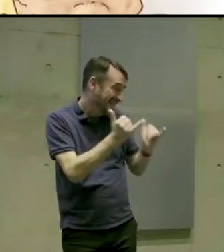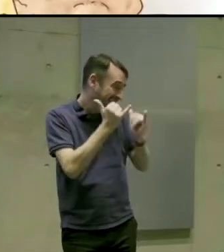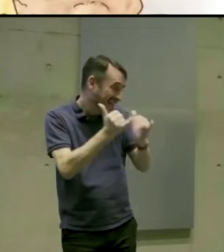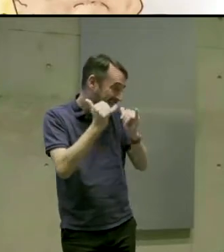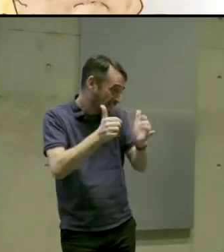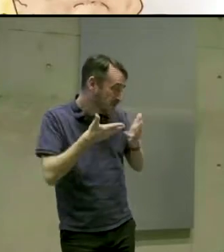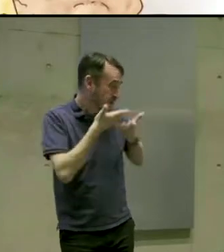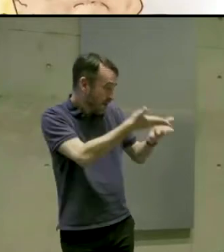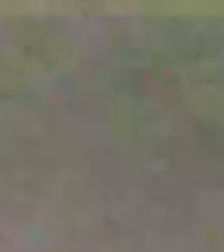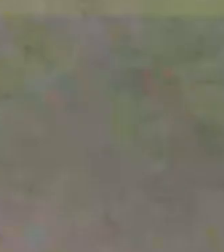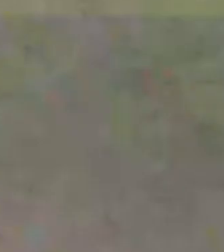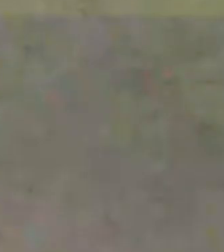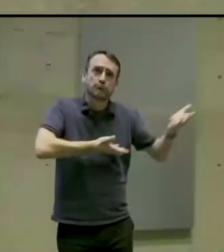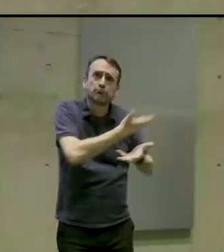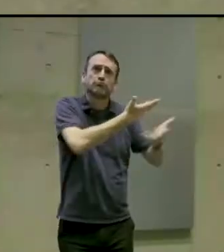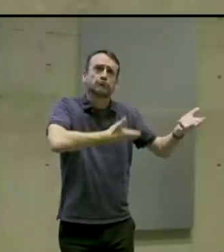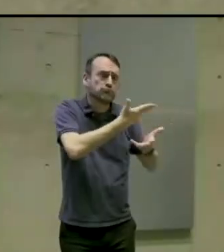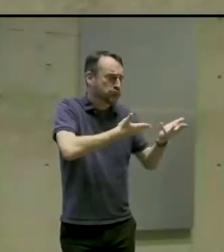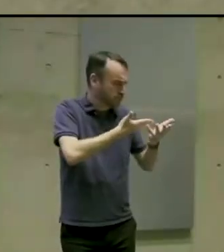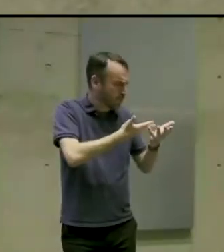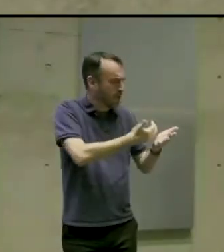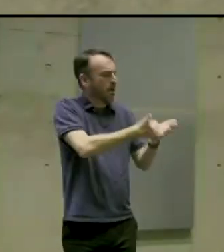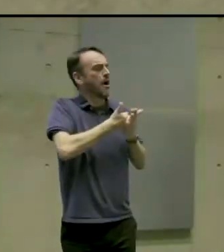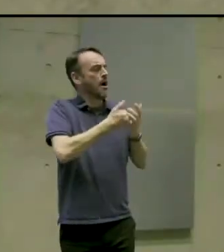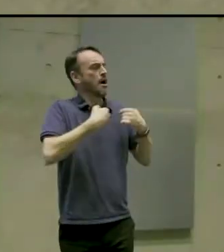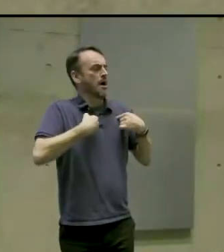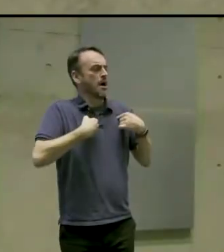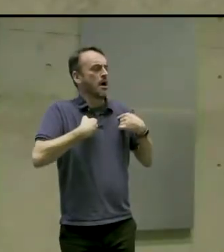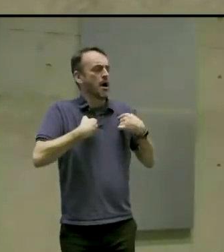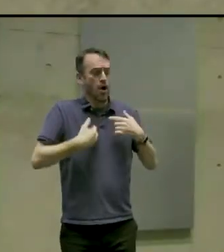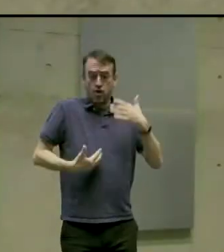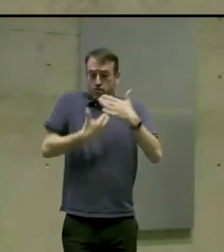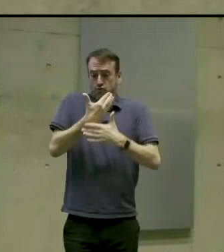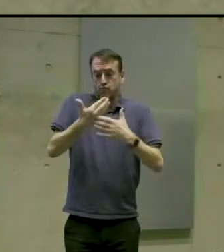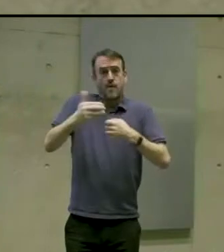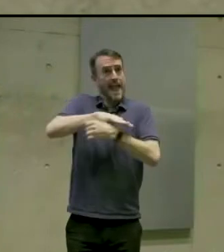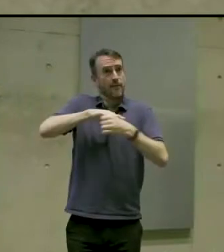we needed to look at and what was sort of the biggest barriers for players.